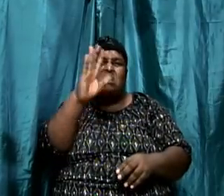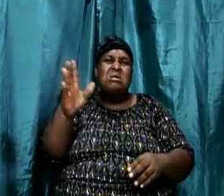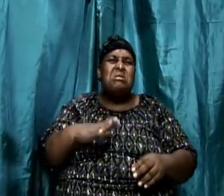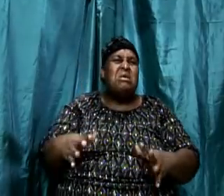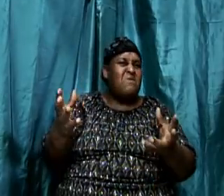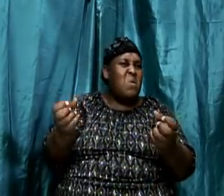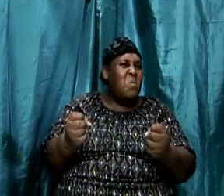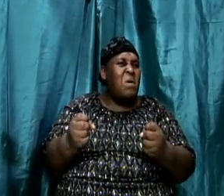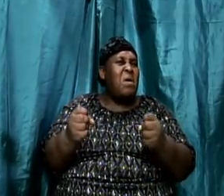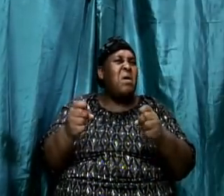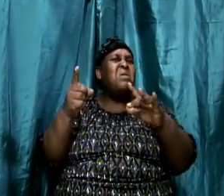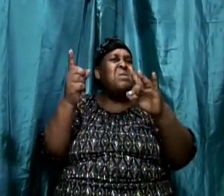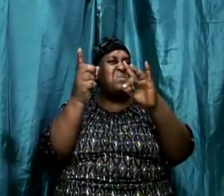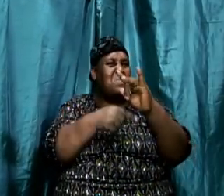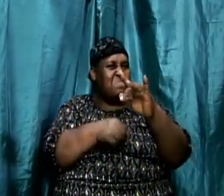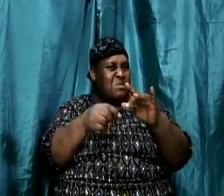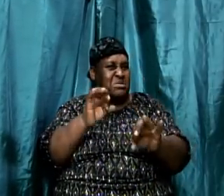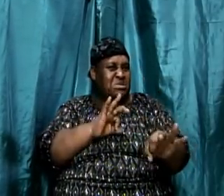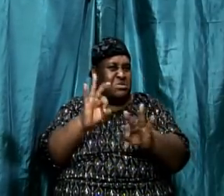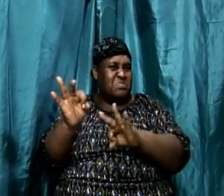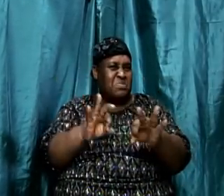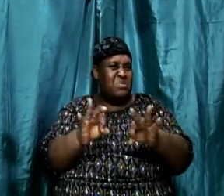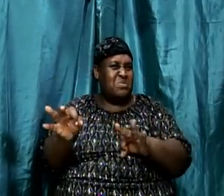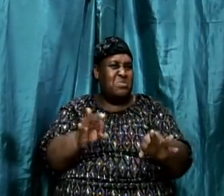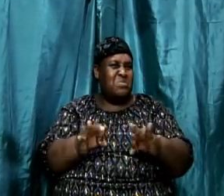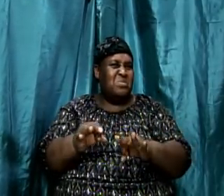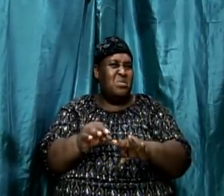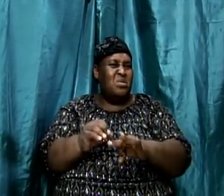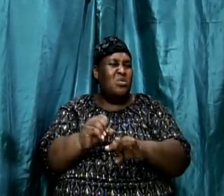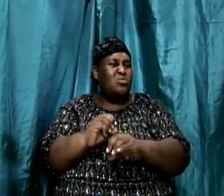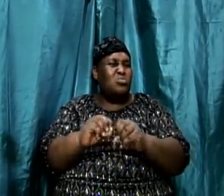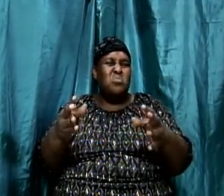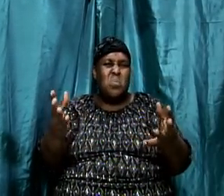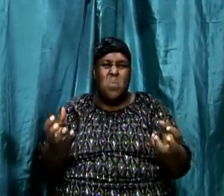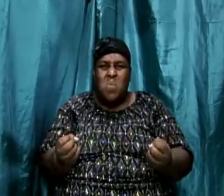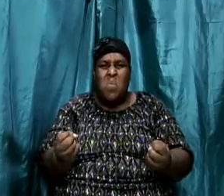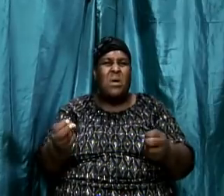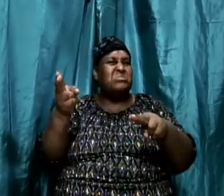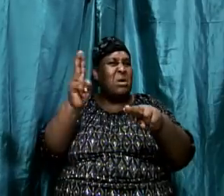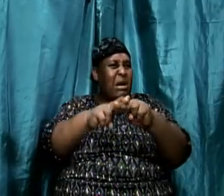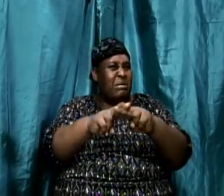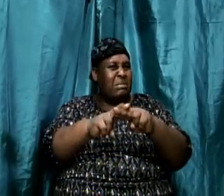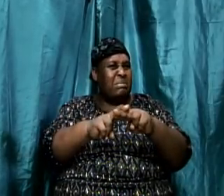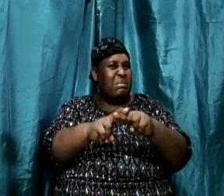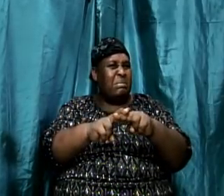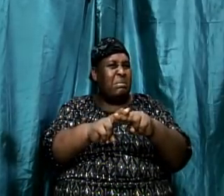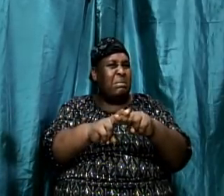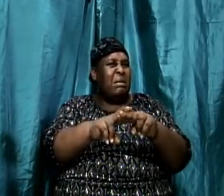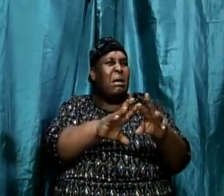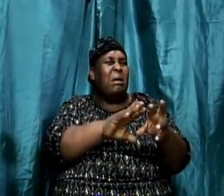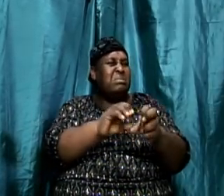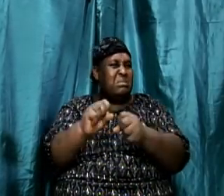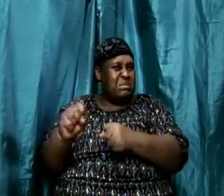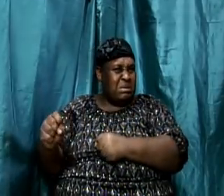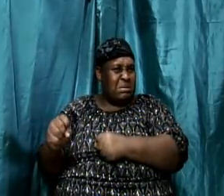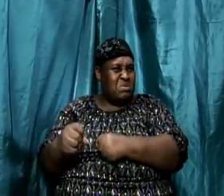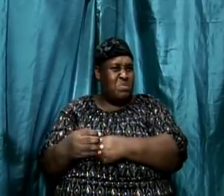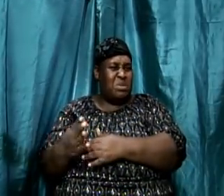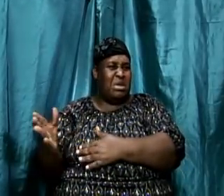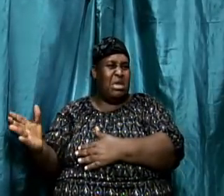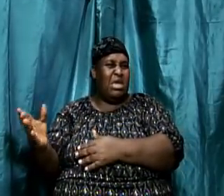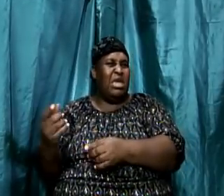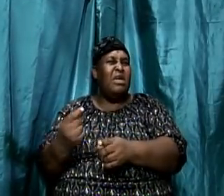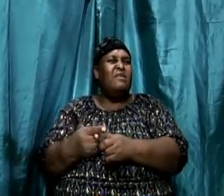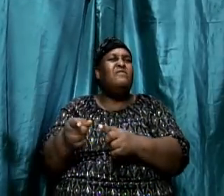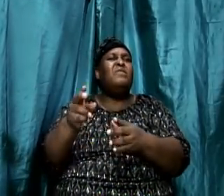He never wanted to add to the verse or take away from it. He wanted to ensure that he was in the book. And therefore, to be in the